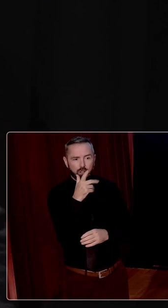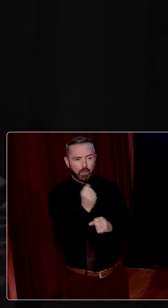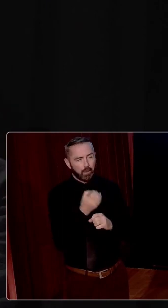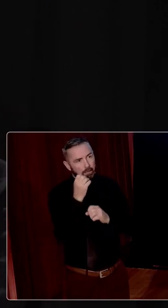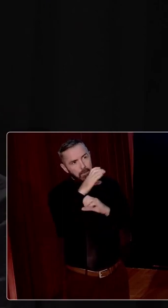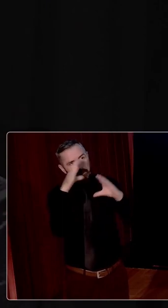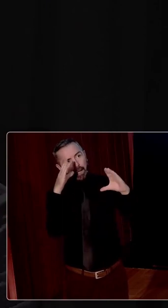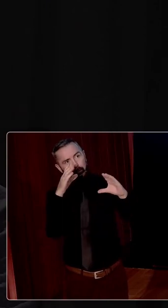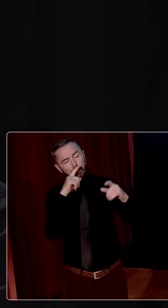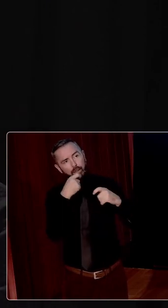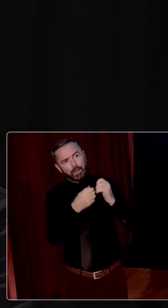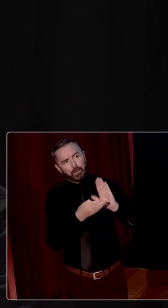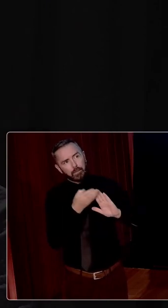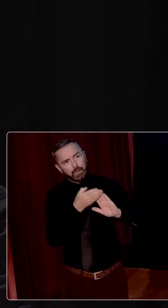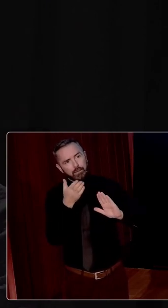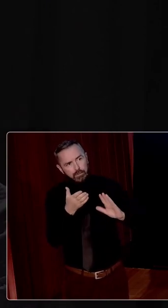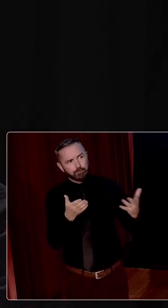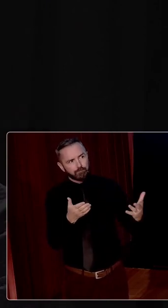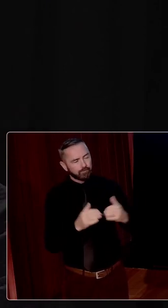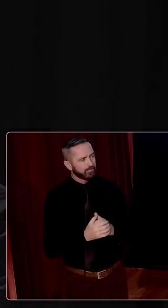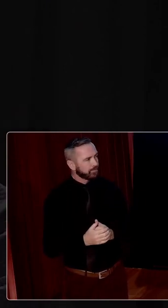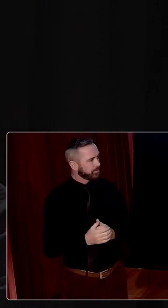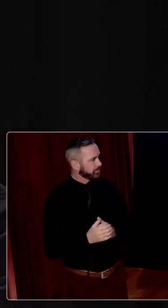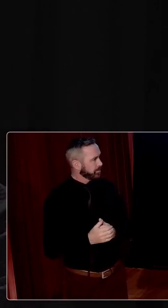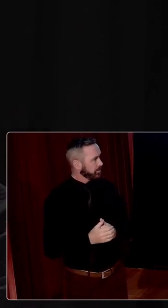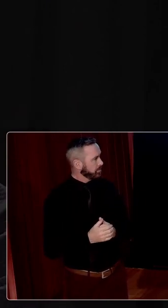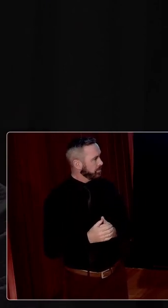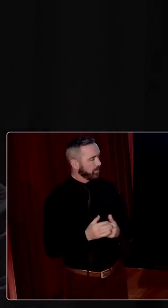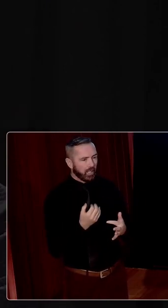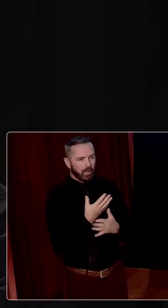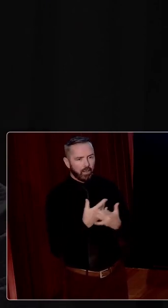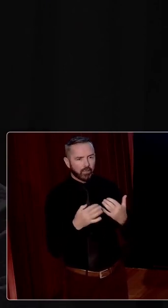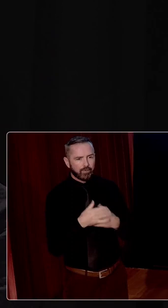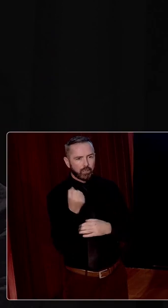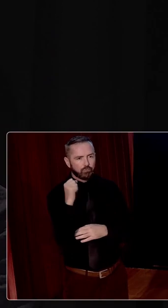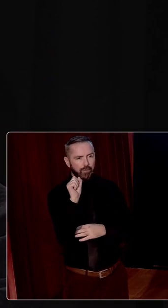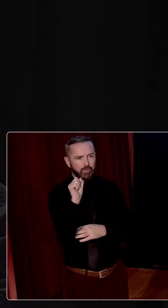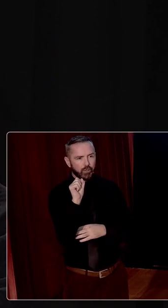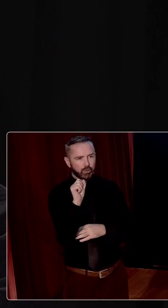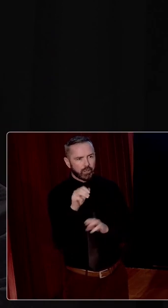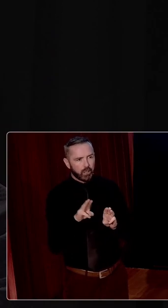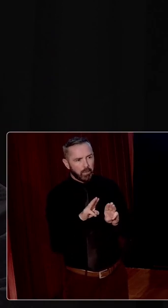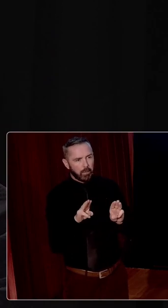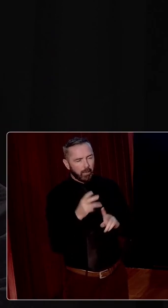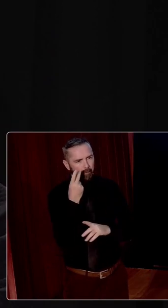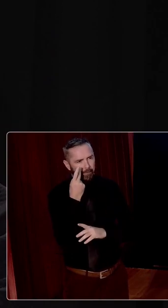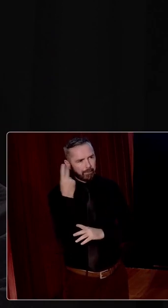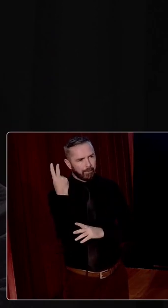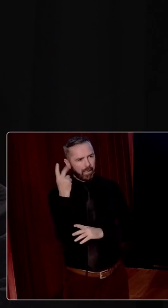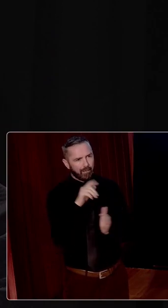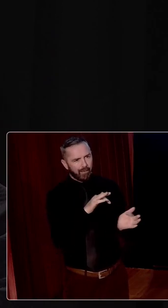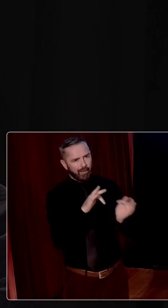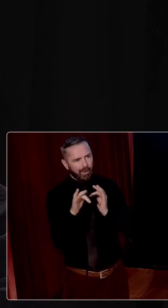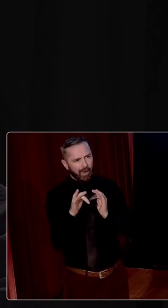having to build. And a lot of the revolutionary veterans reflected on that at a